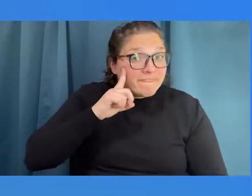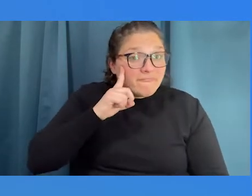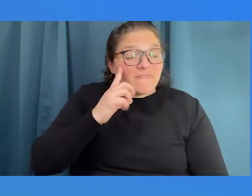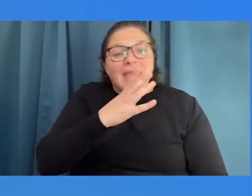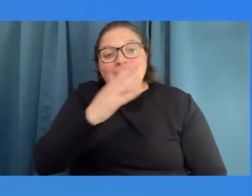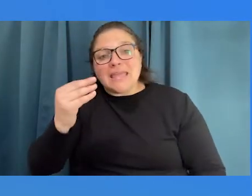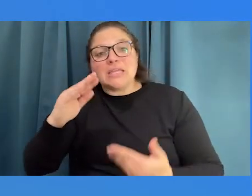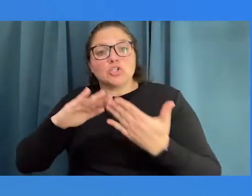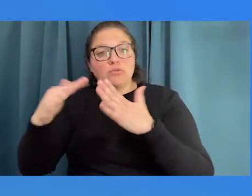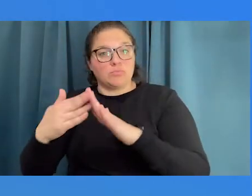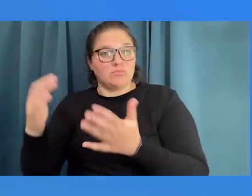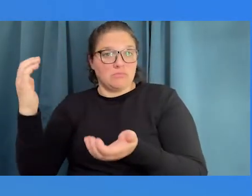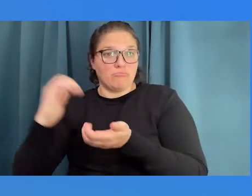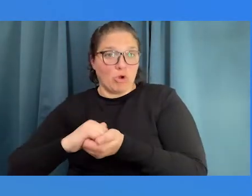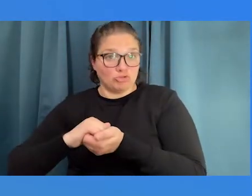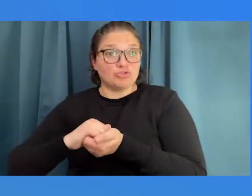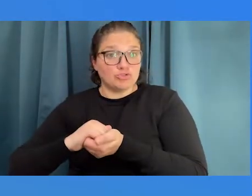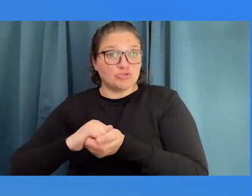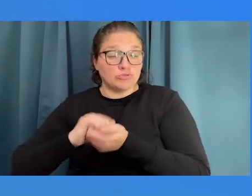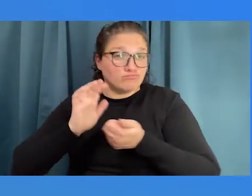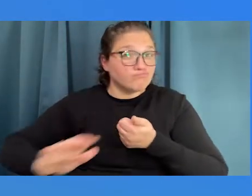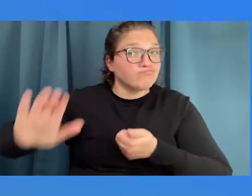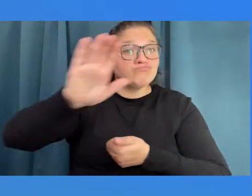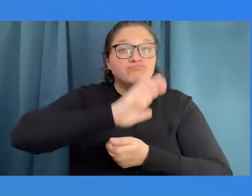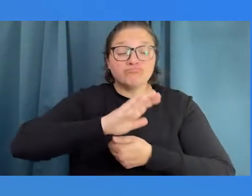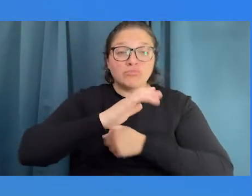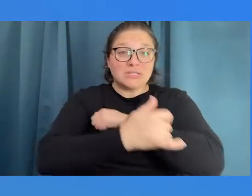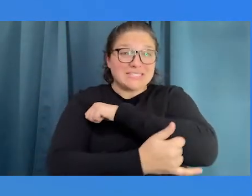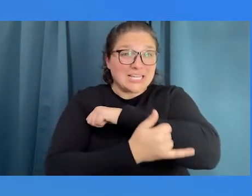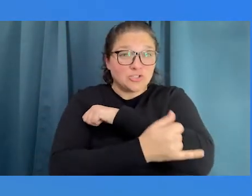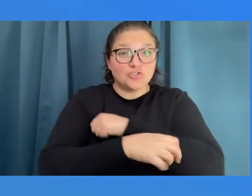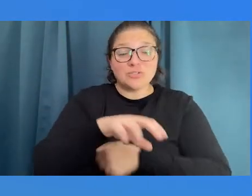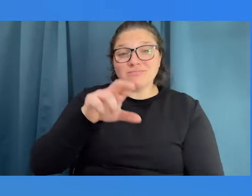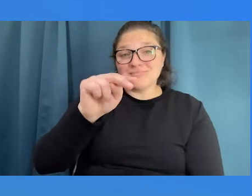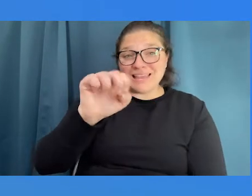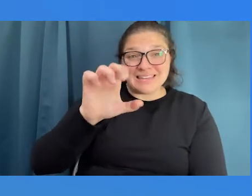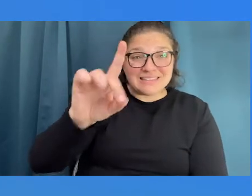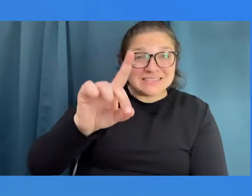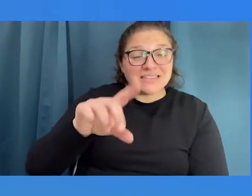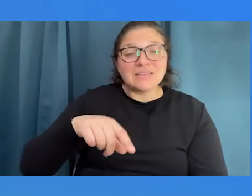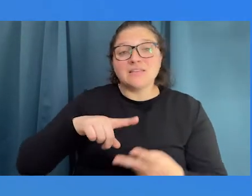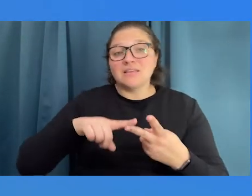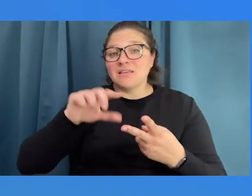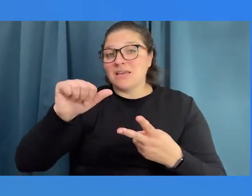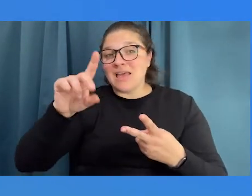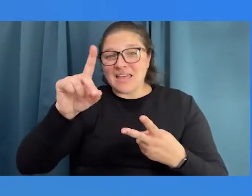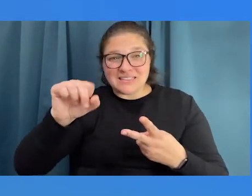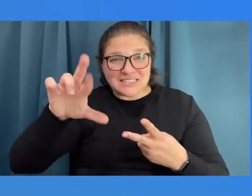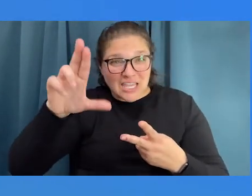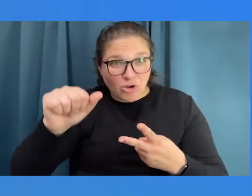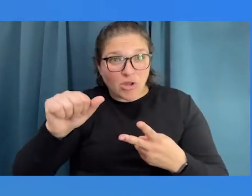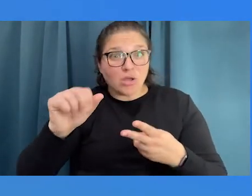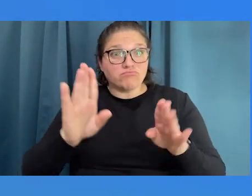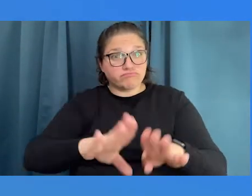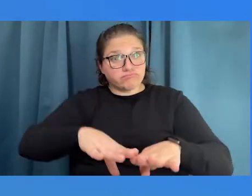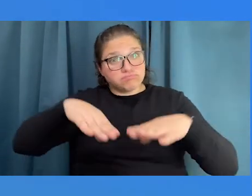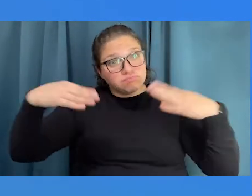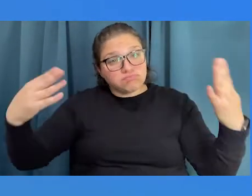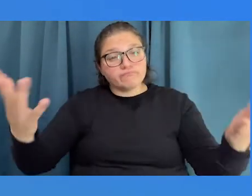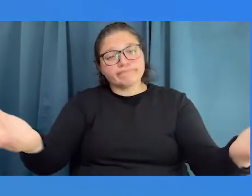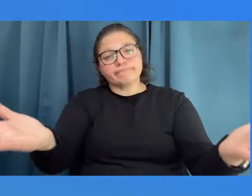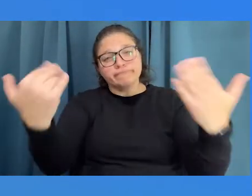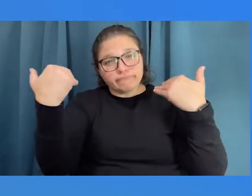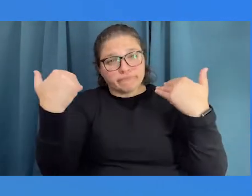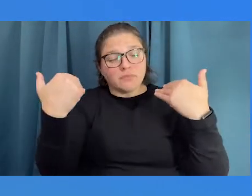our community partners throughout the country, NAD, ADERA, etc. And so this is